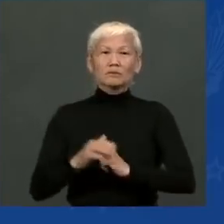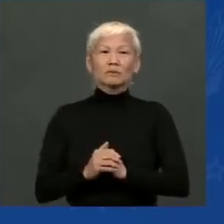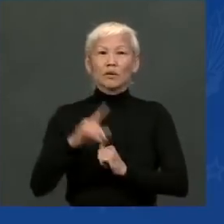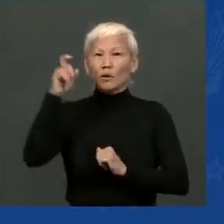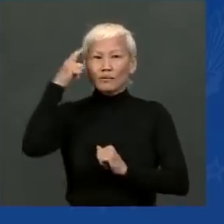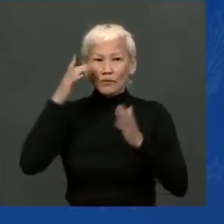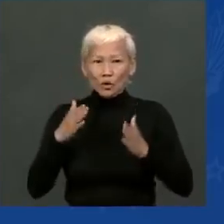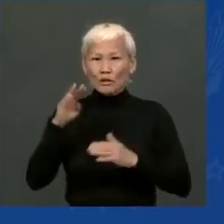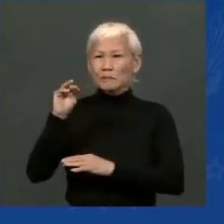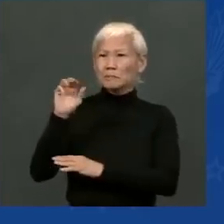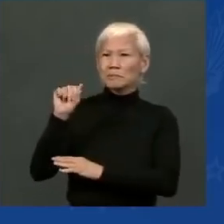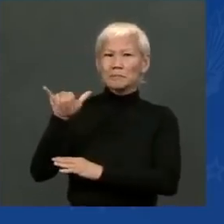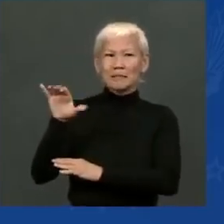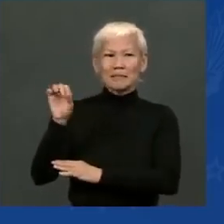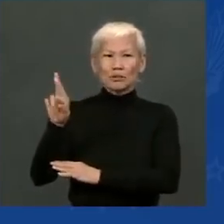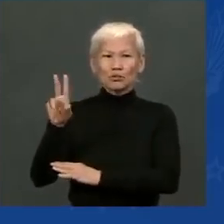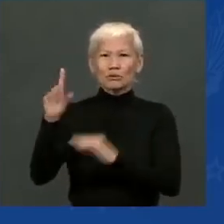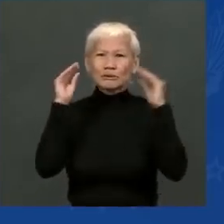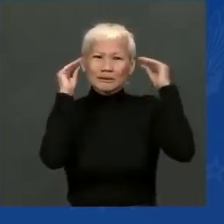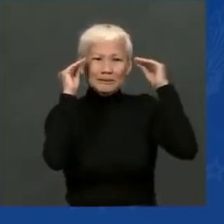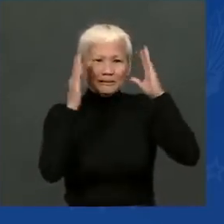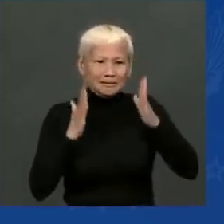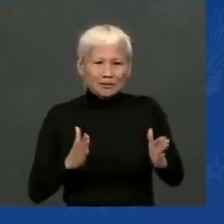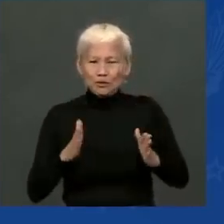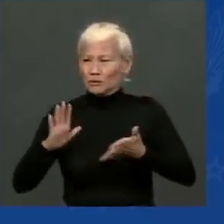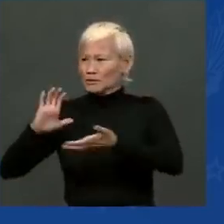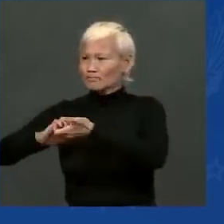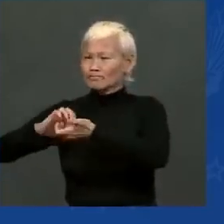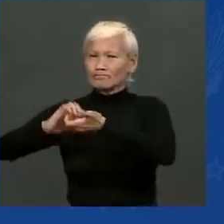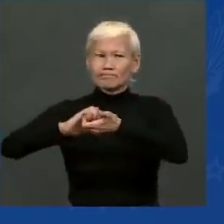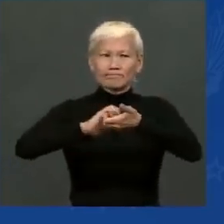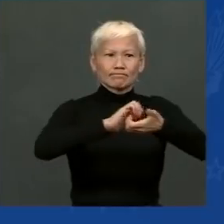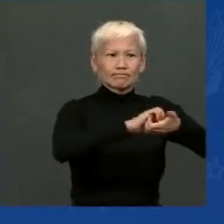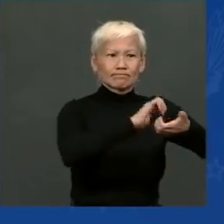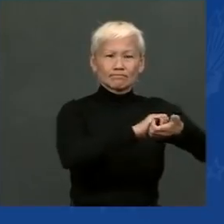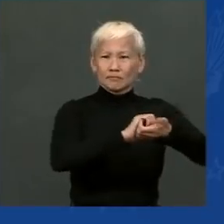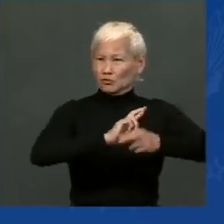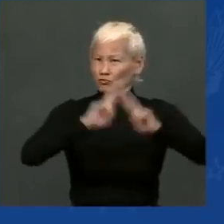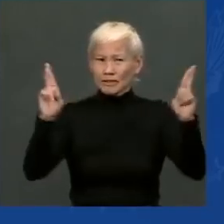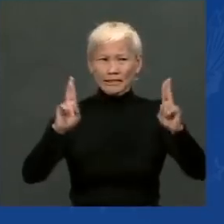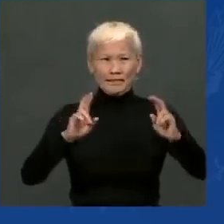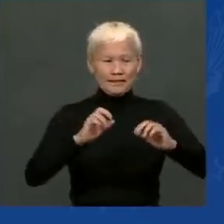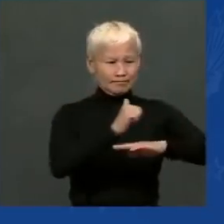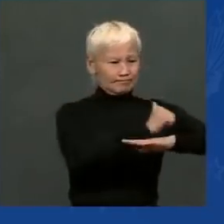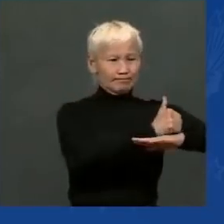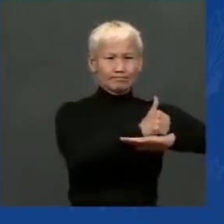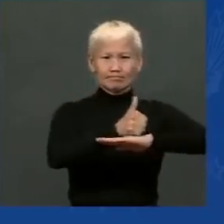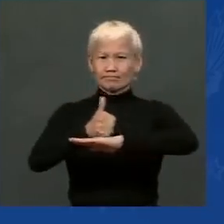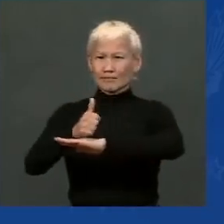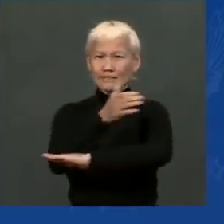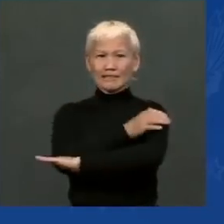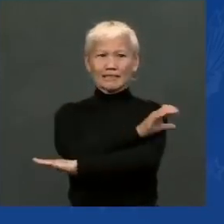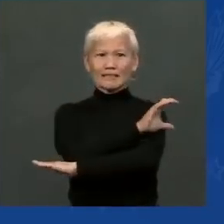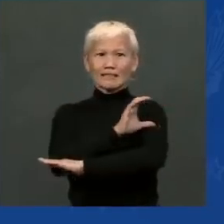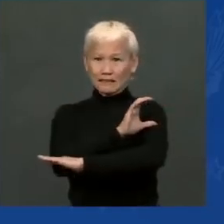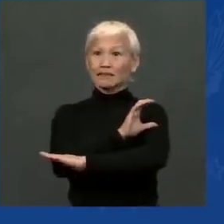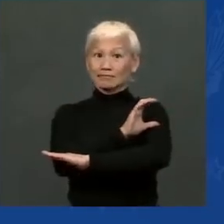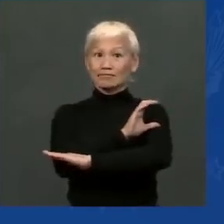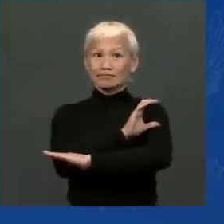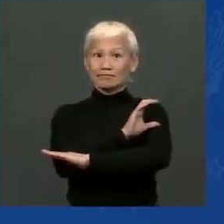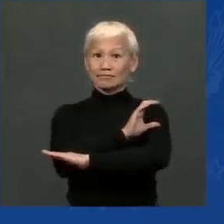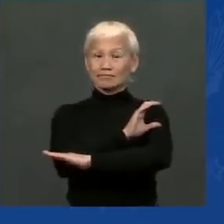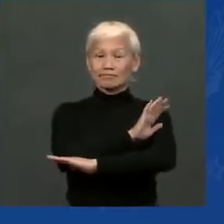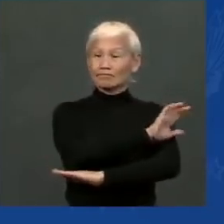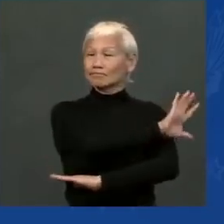As of today, more than 6,000 school clinics have already been planned in school districts around the country. These efforts